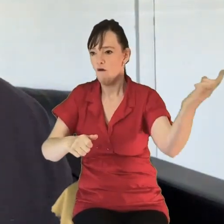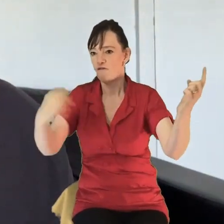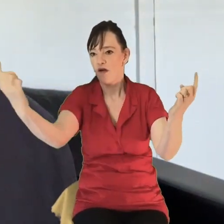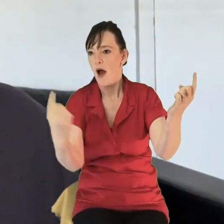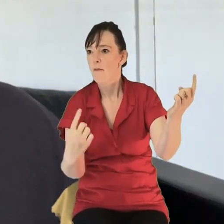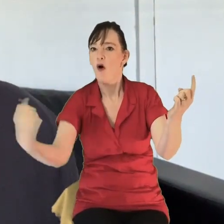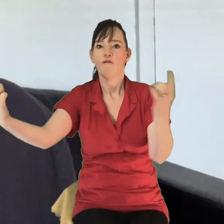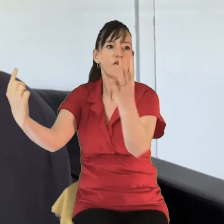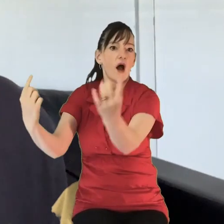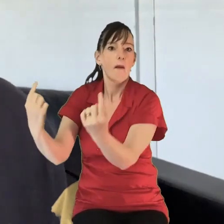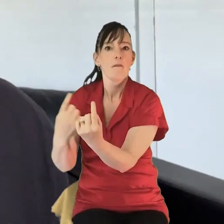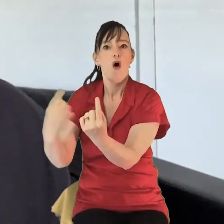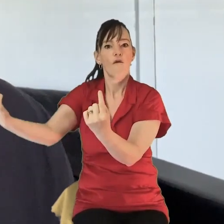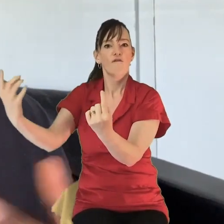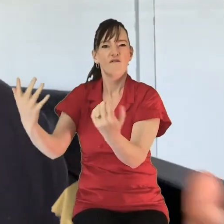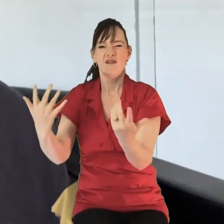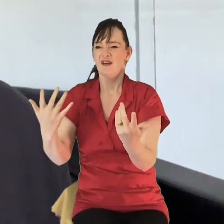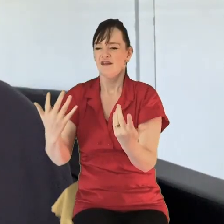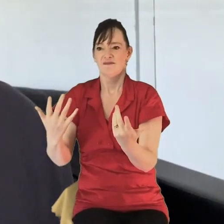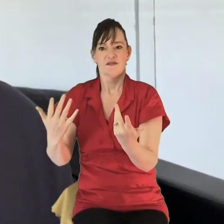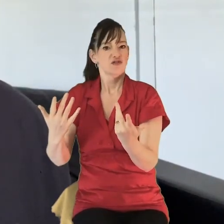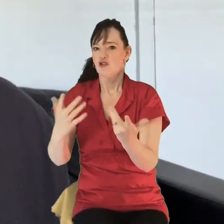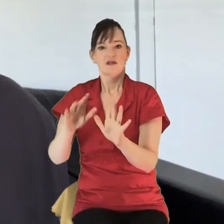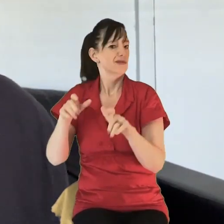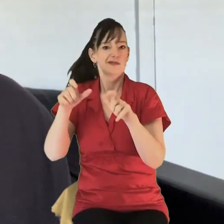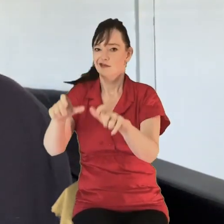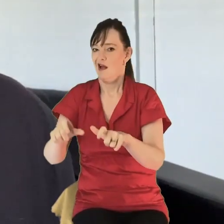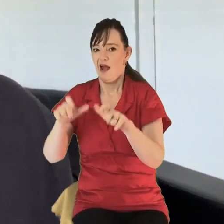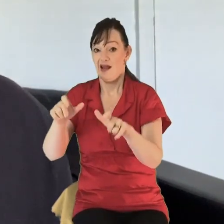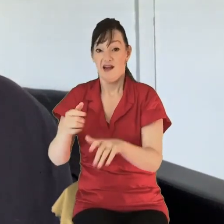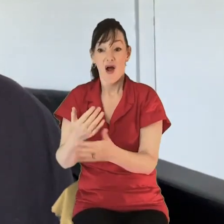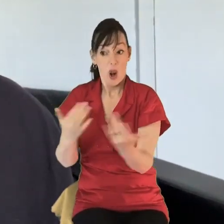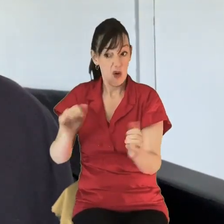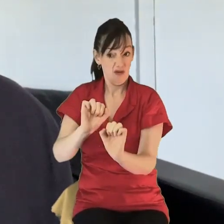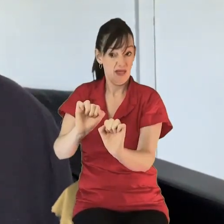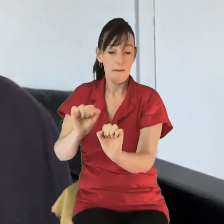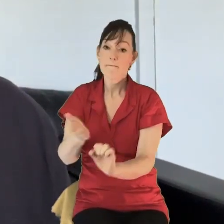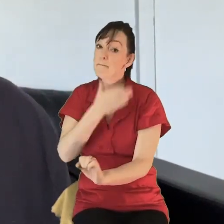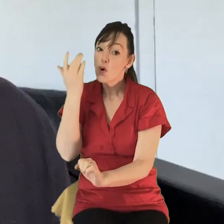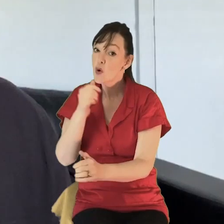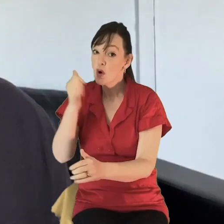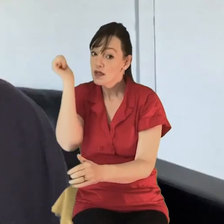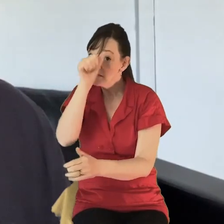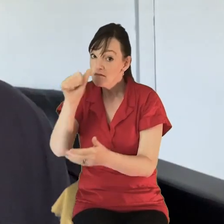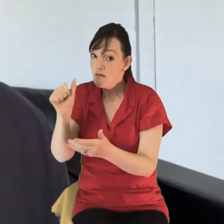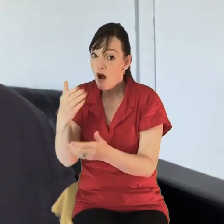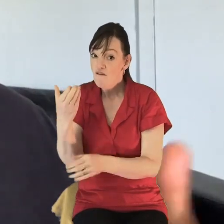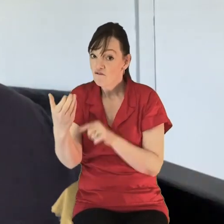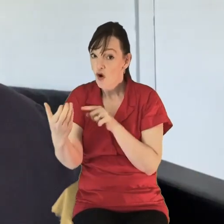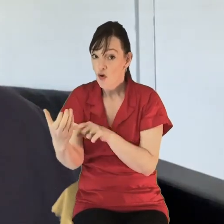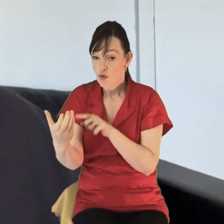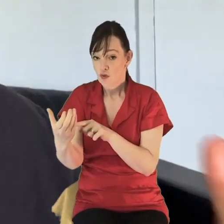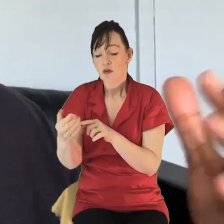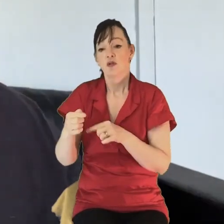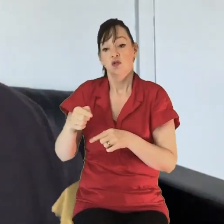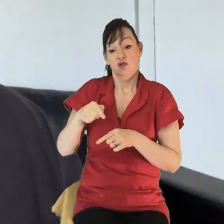hangouts and so on. And many of them don't have smartphones and so on. And so what they've taken to doing is, in